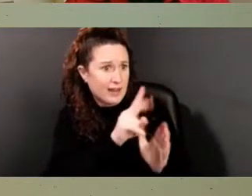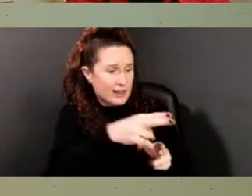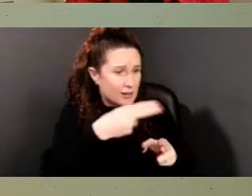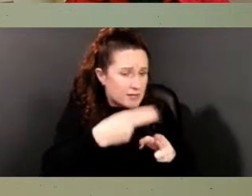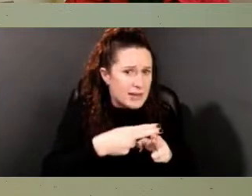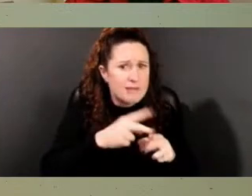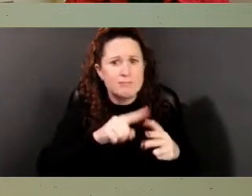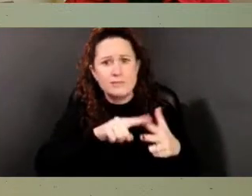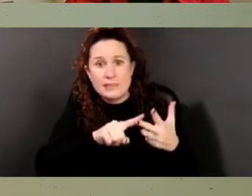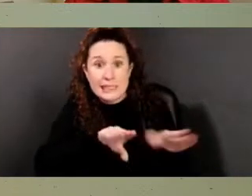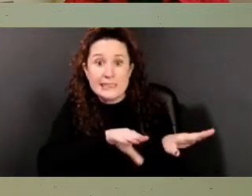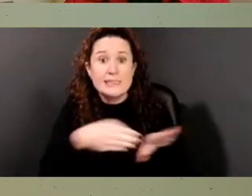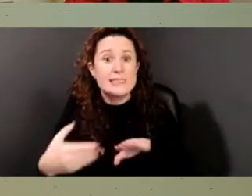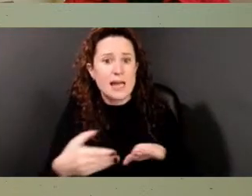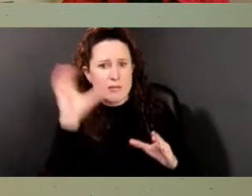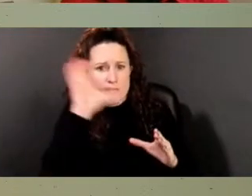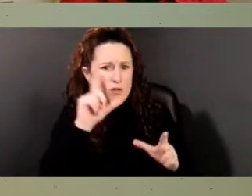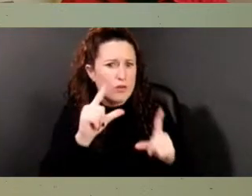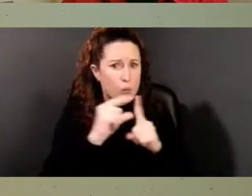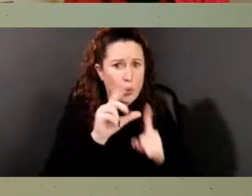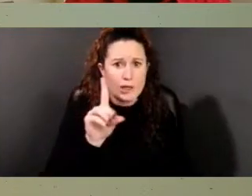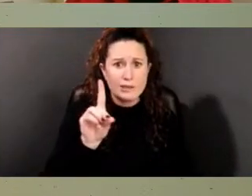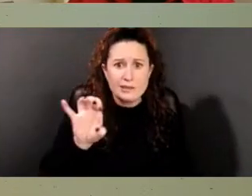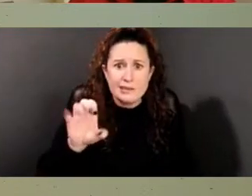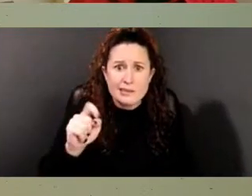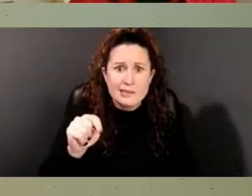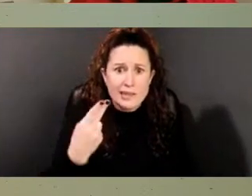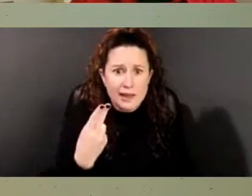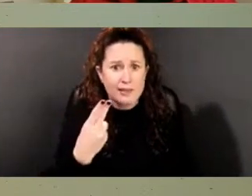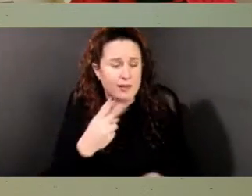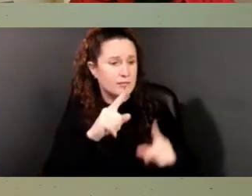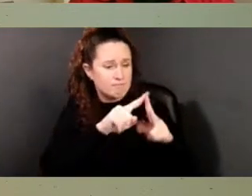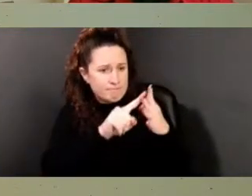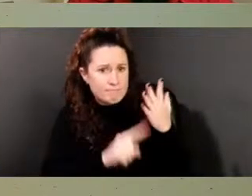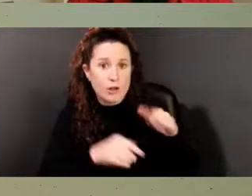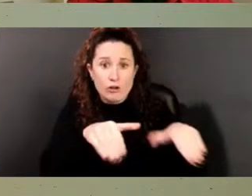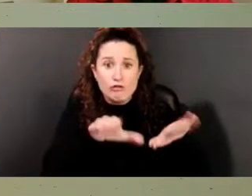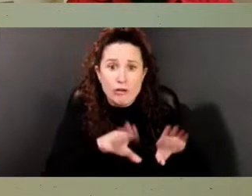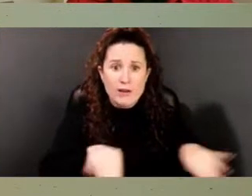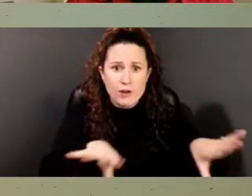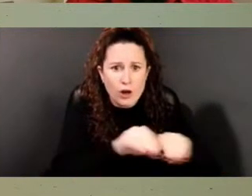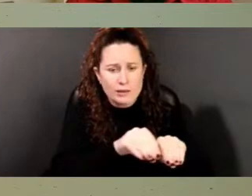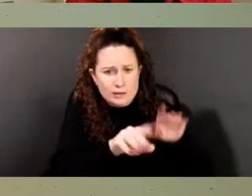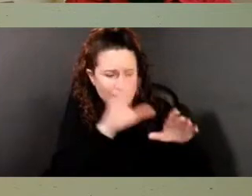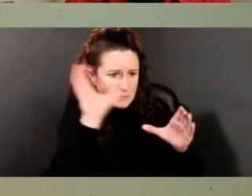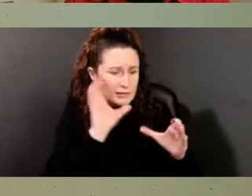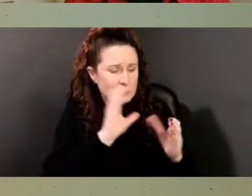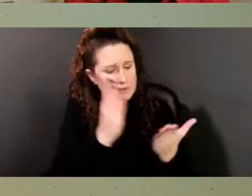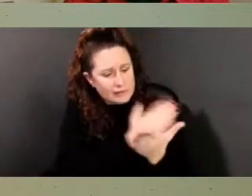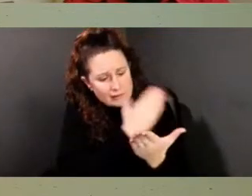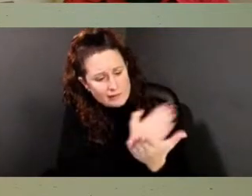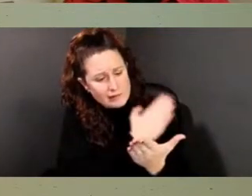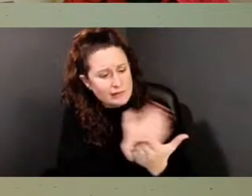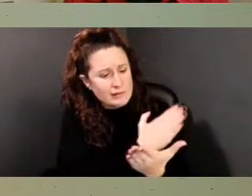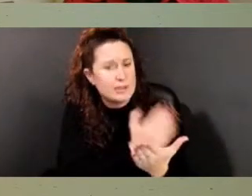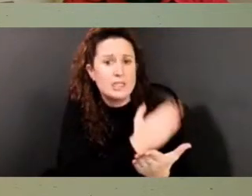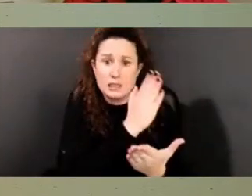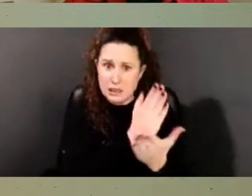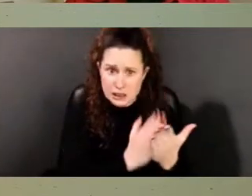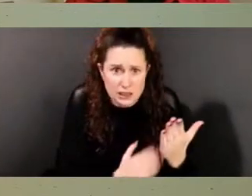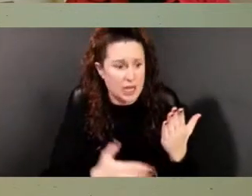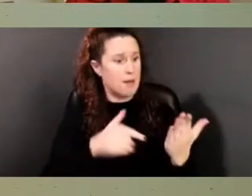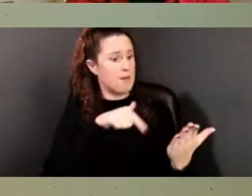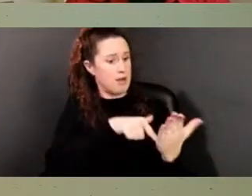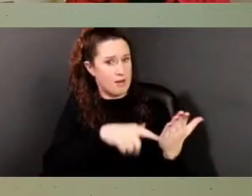in a graveyard. Violet Brown's recollections were the most compelling. But other records referred to